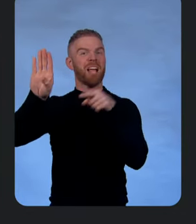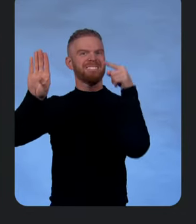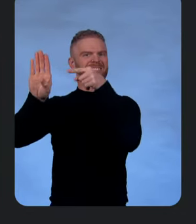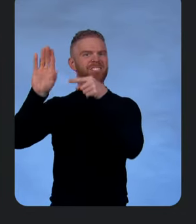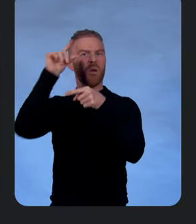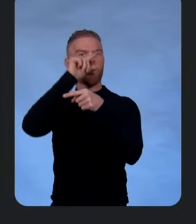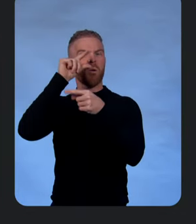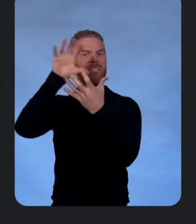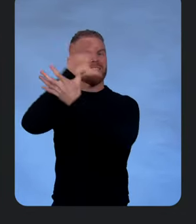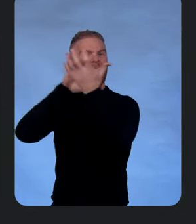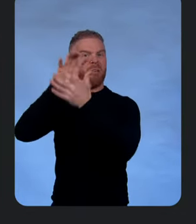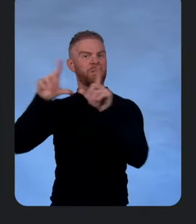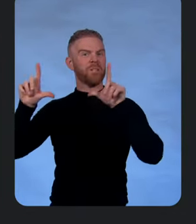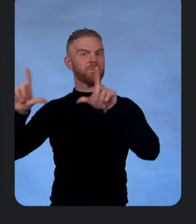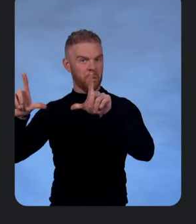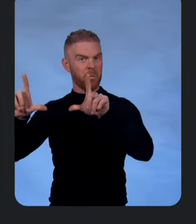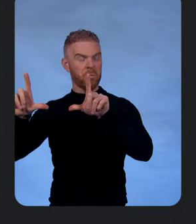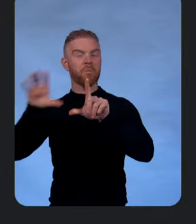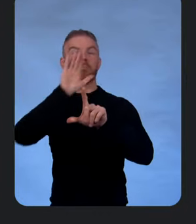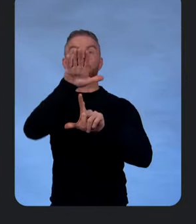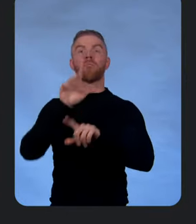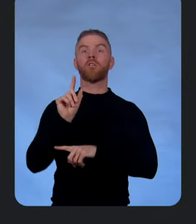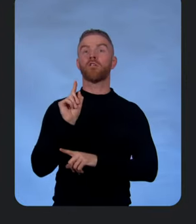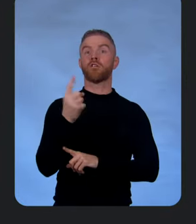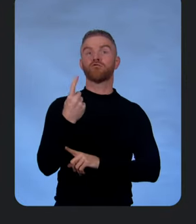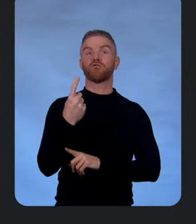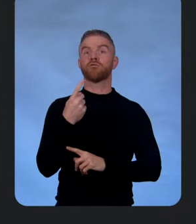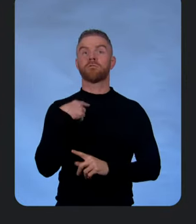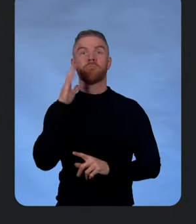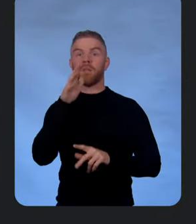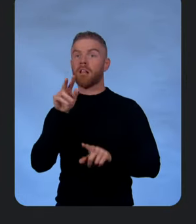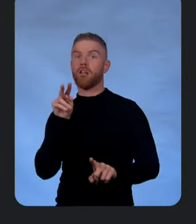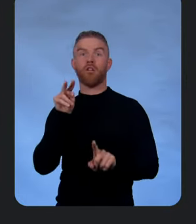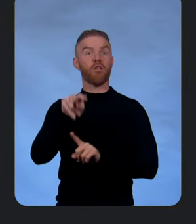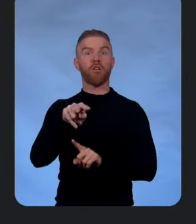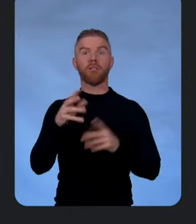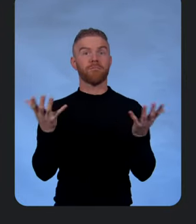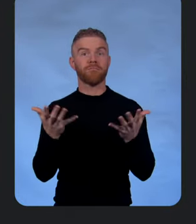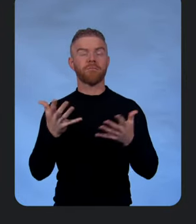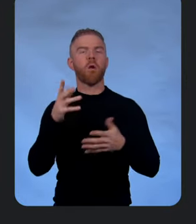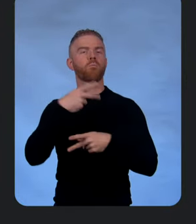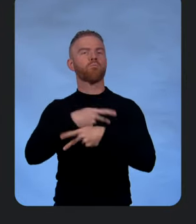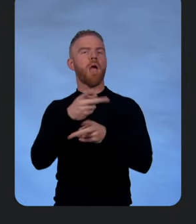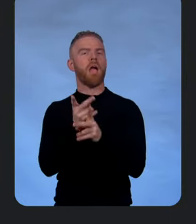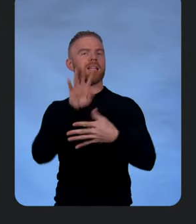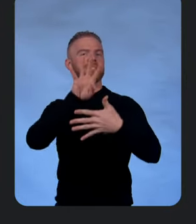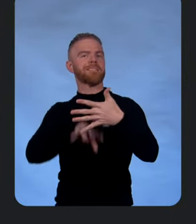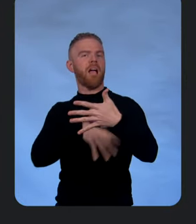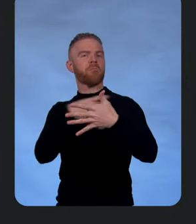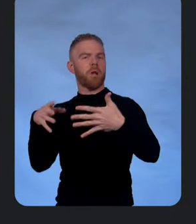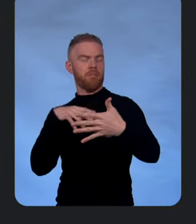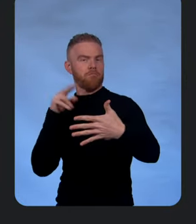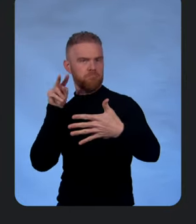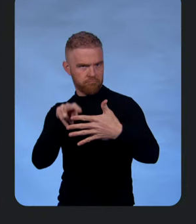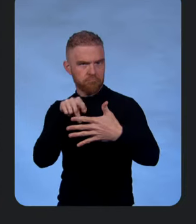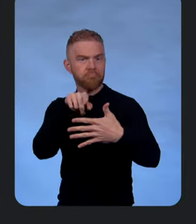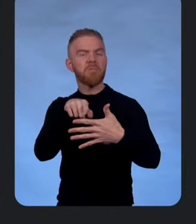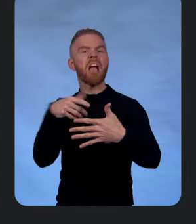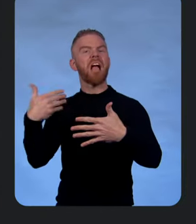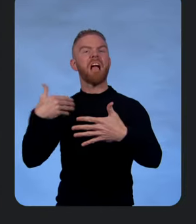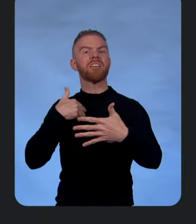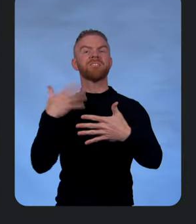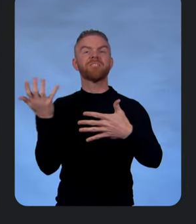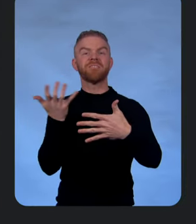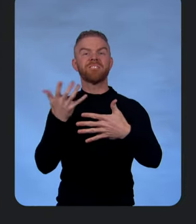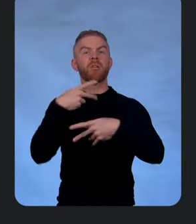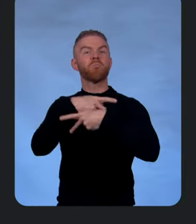console. So in here, the first thing that we'll look at is in our product table. If I run this command that